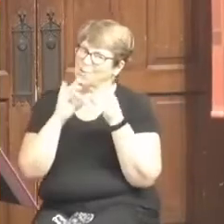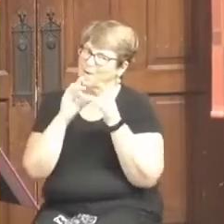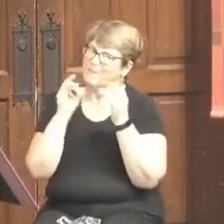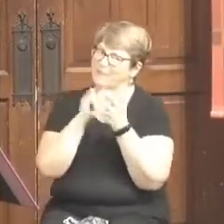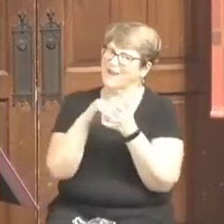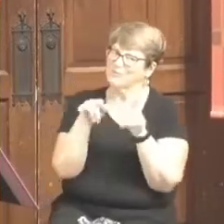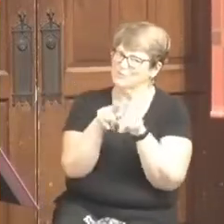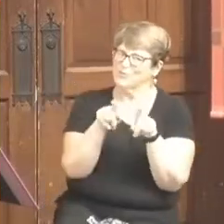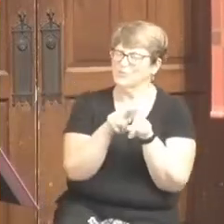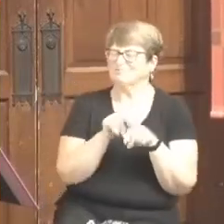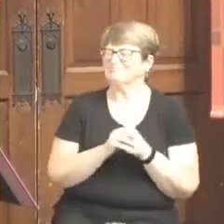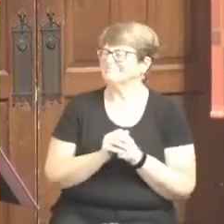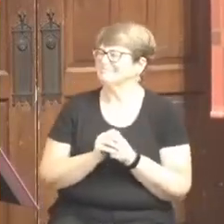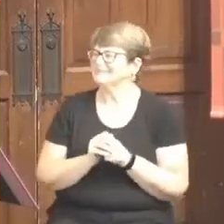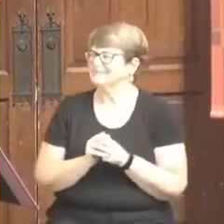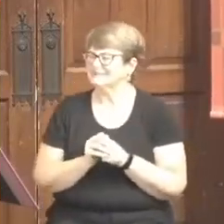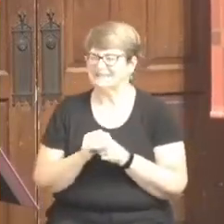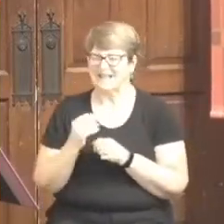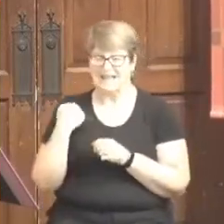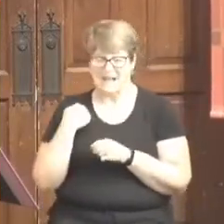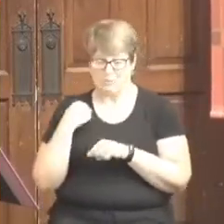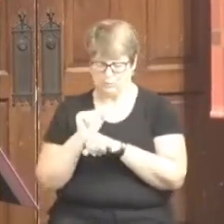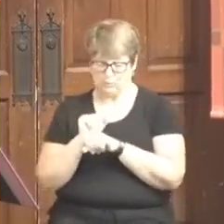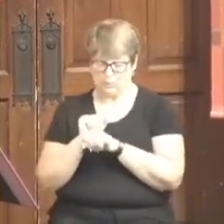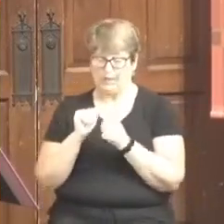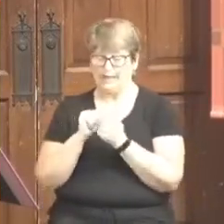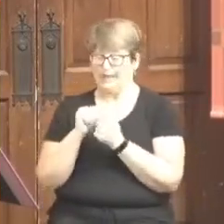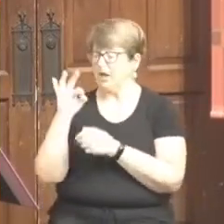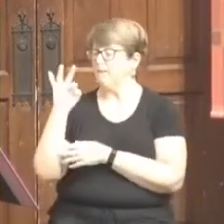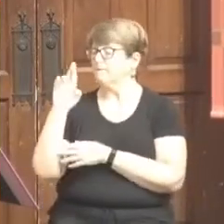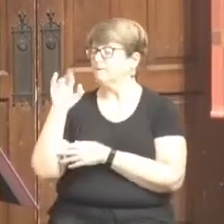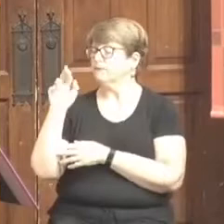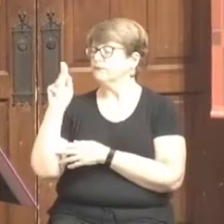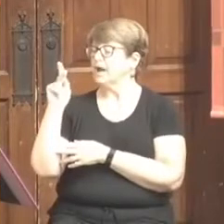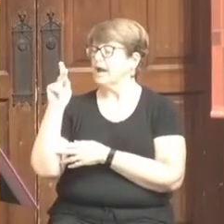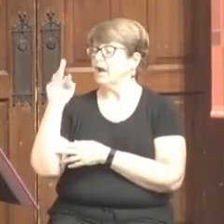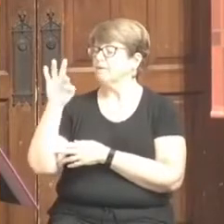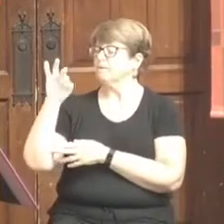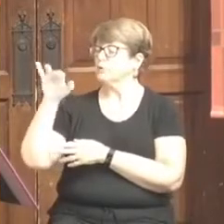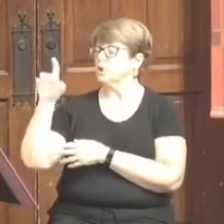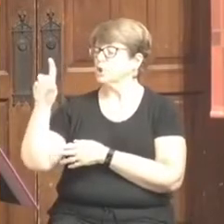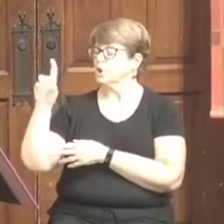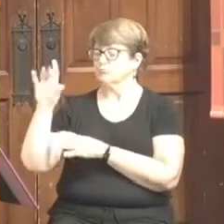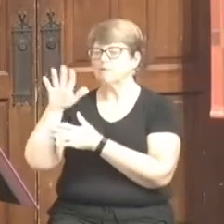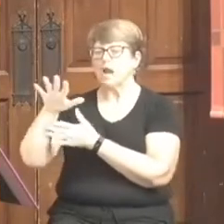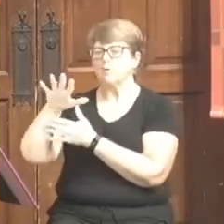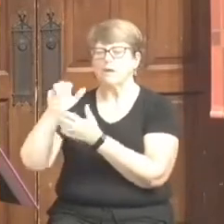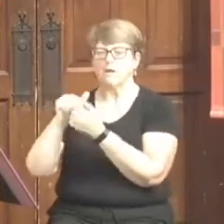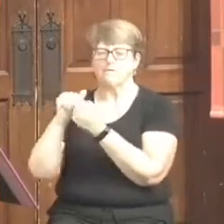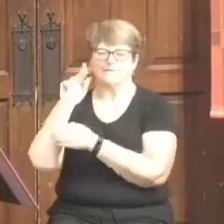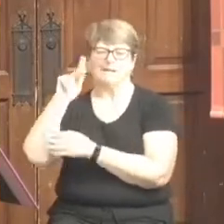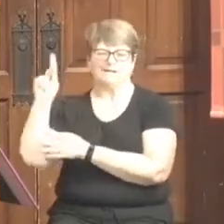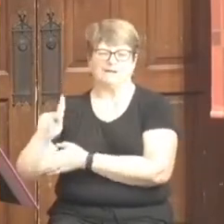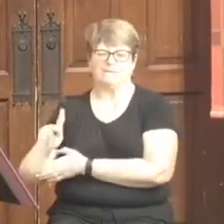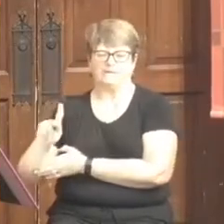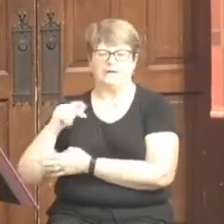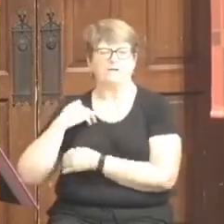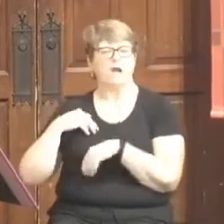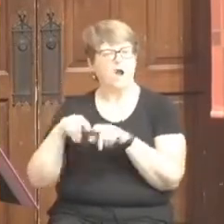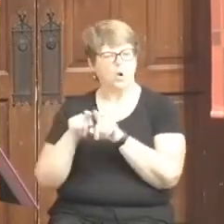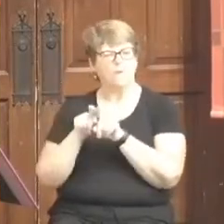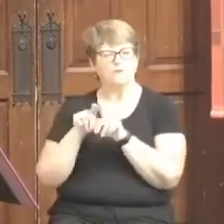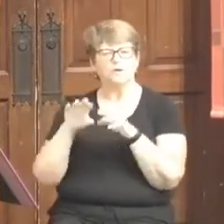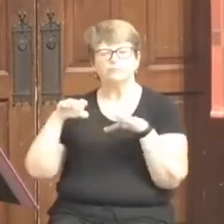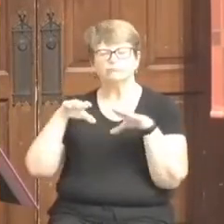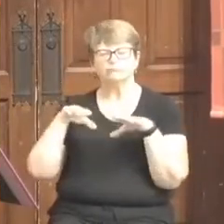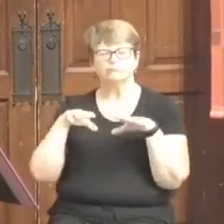When I was serving in the Frankfurt section of Philadelphia, I often took the elevated train,